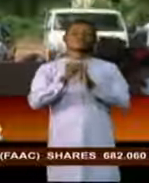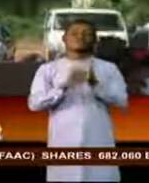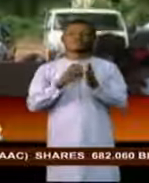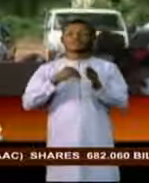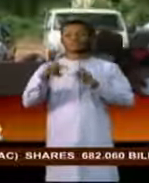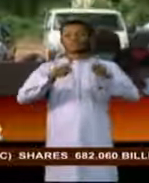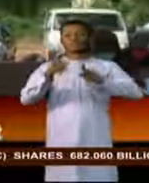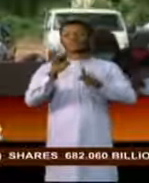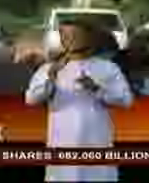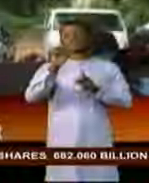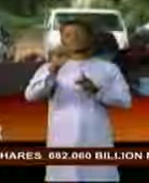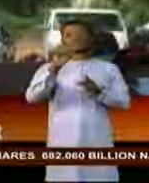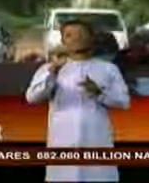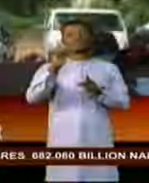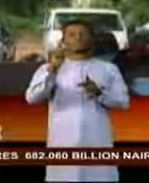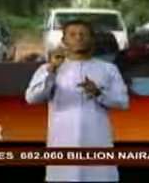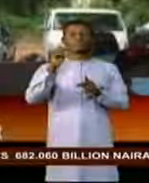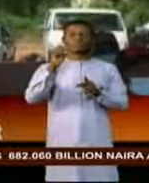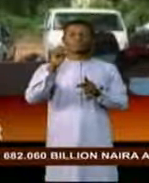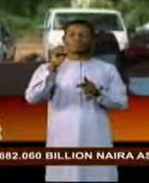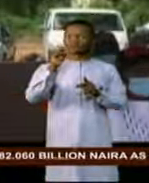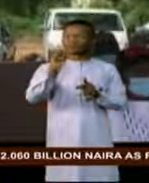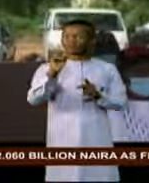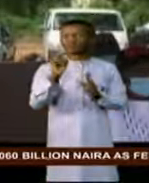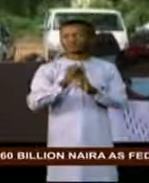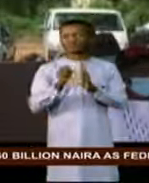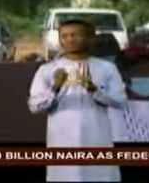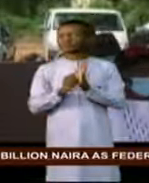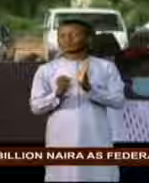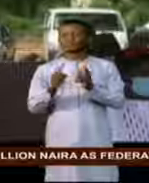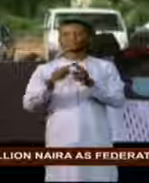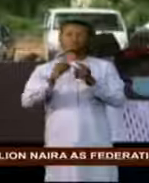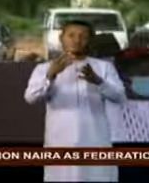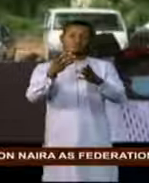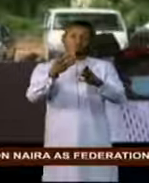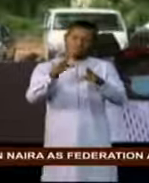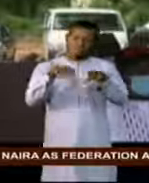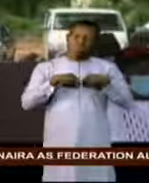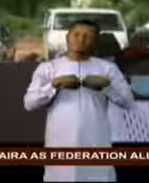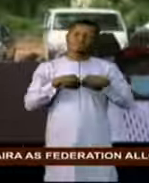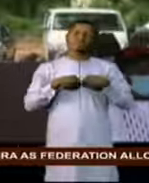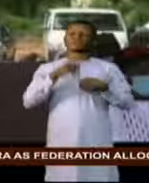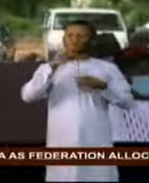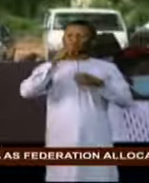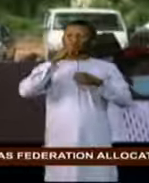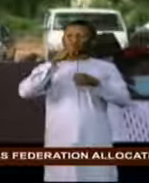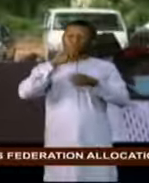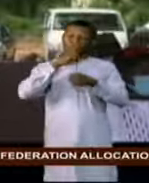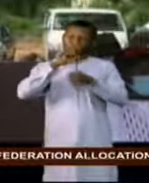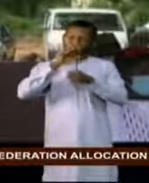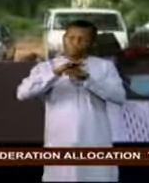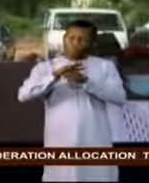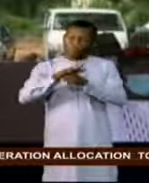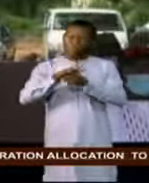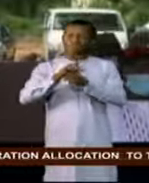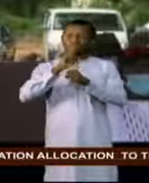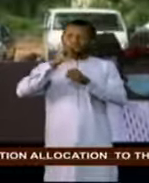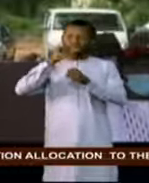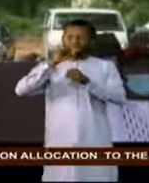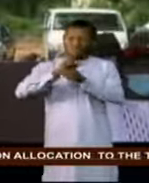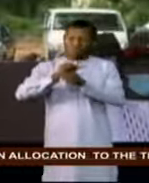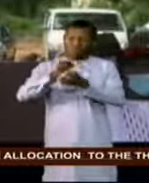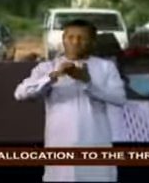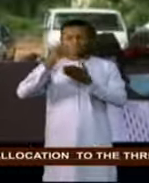receive these items that have been presented to us and to assure NEMA that government has put in place